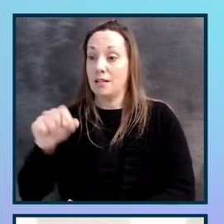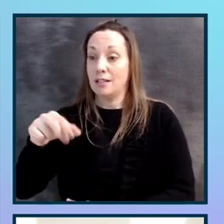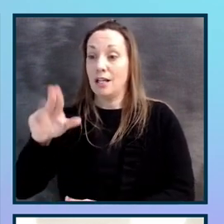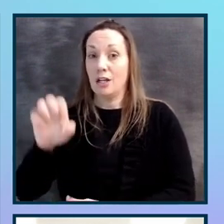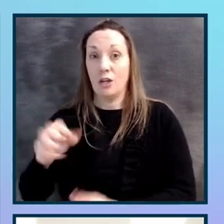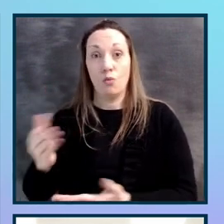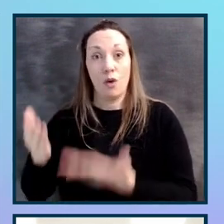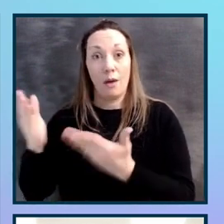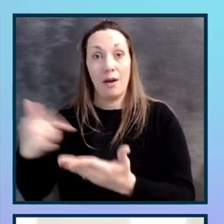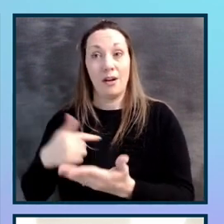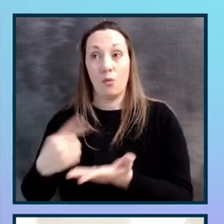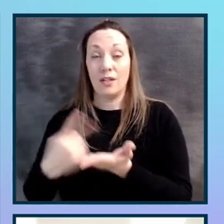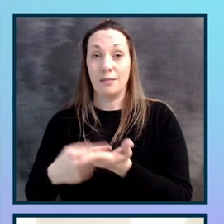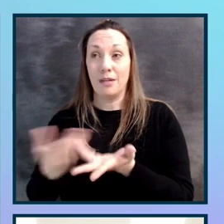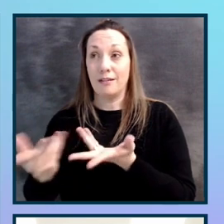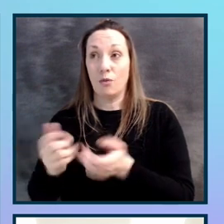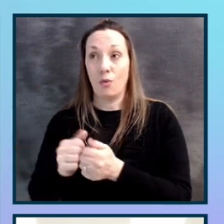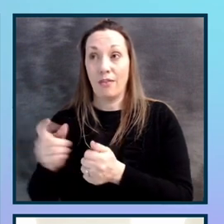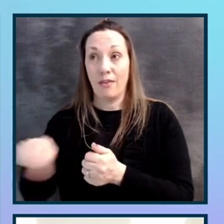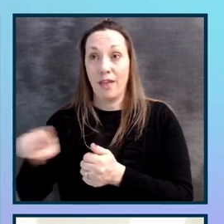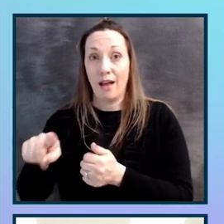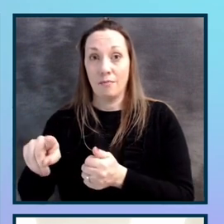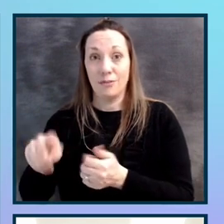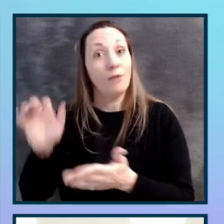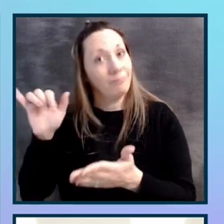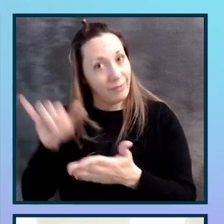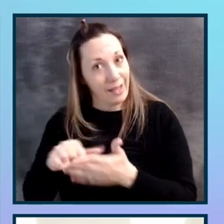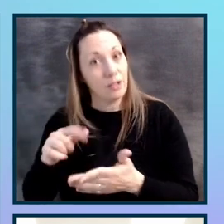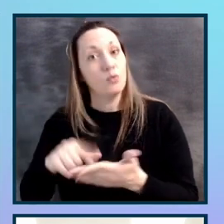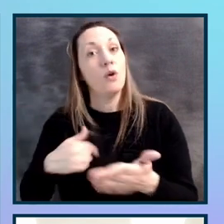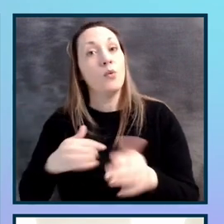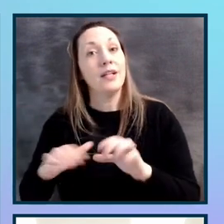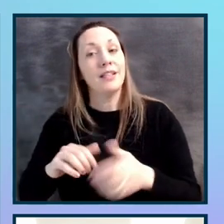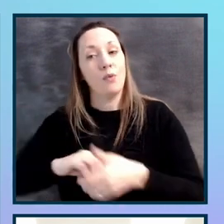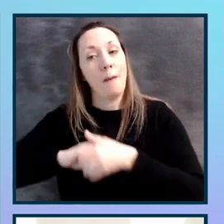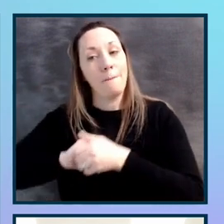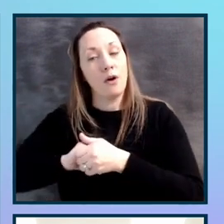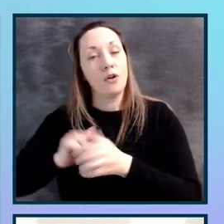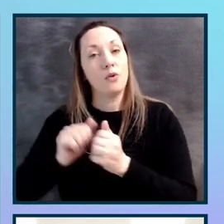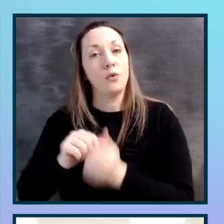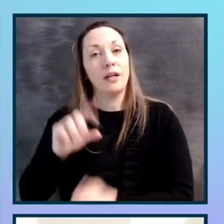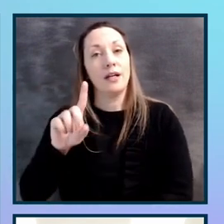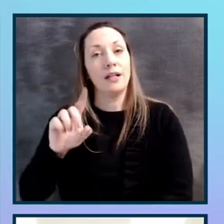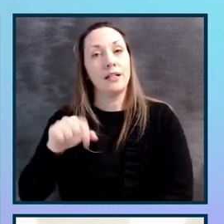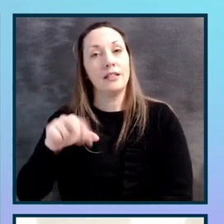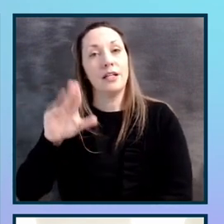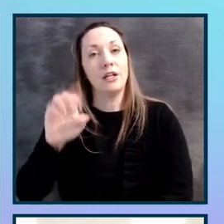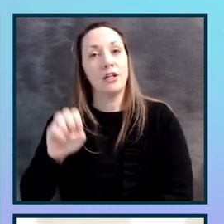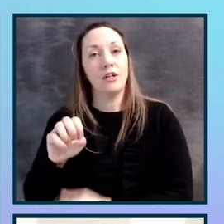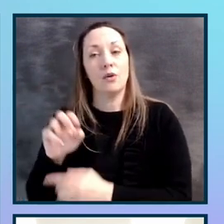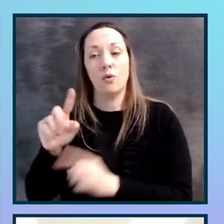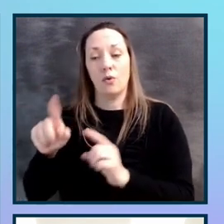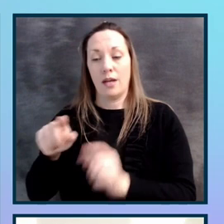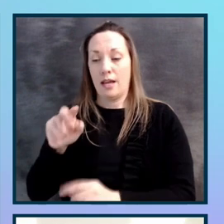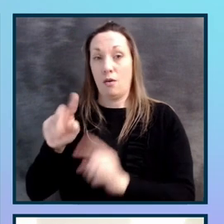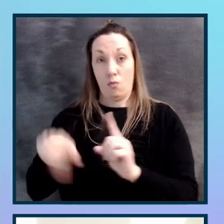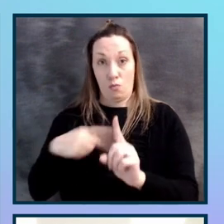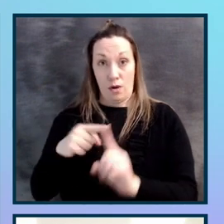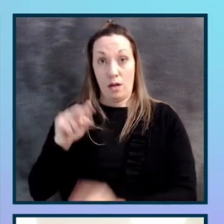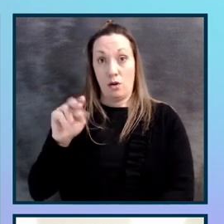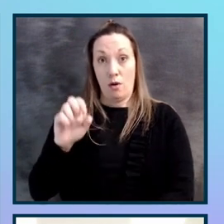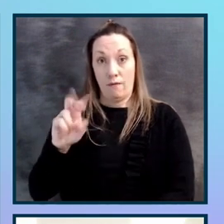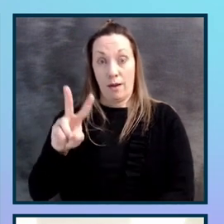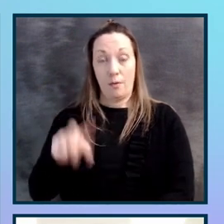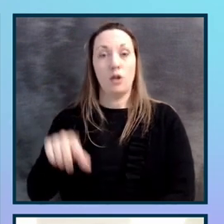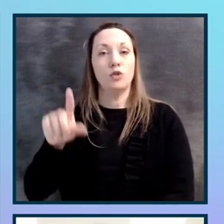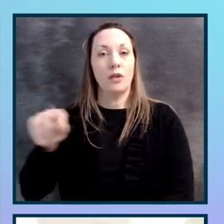to them. So that's exactly what we did. And we partnered with DQ in November 2020. So the